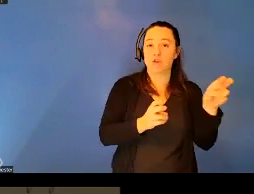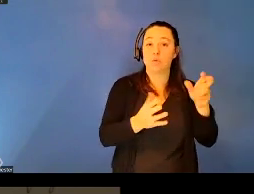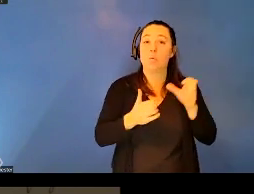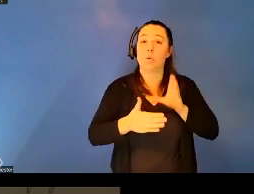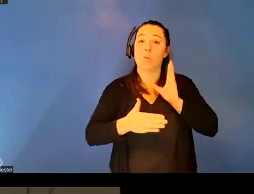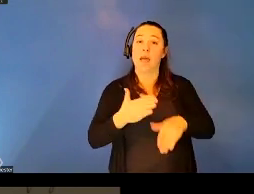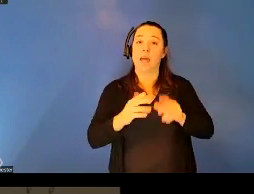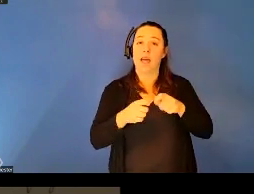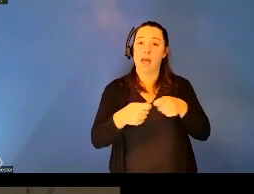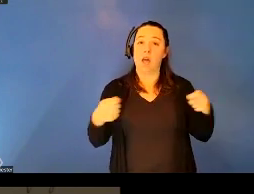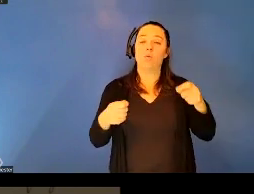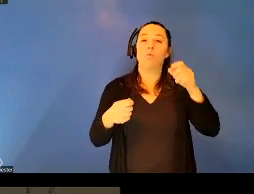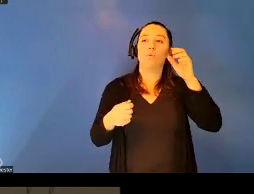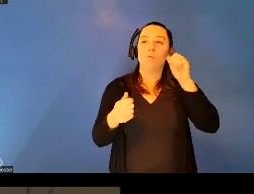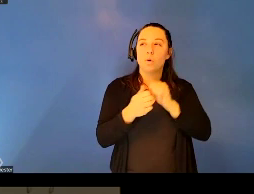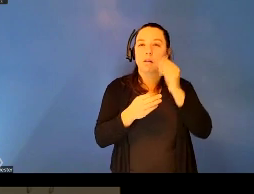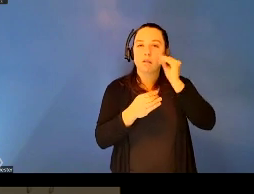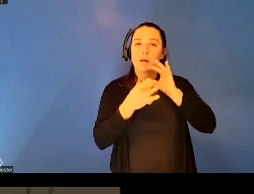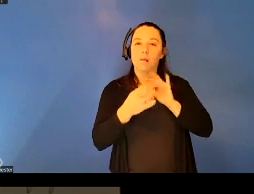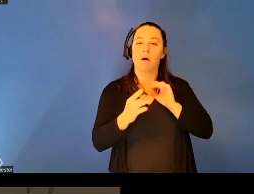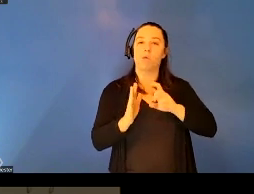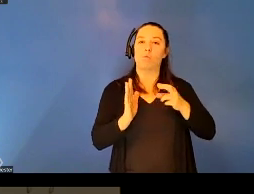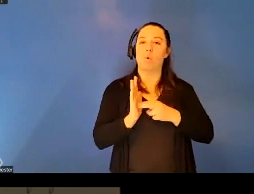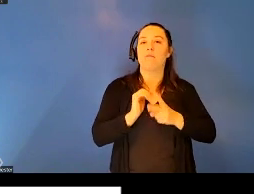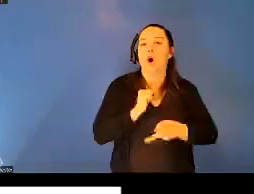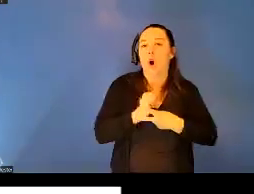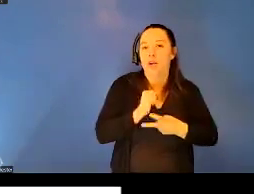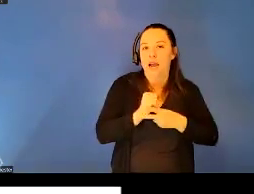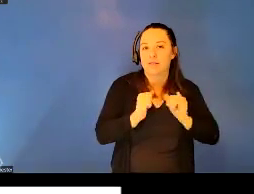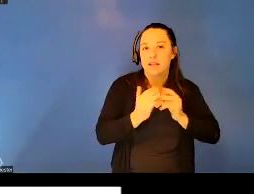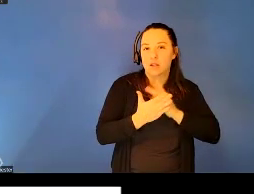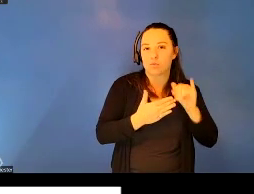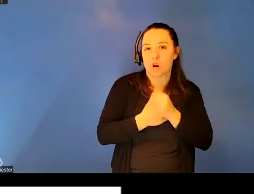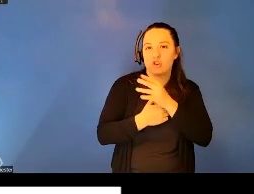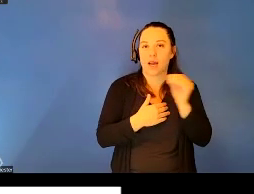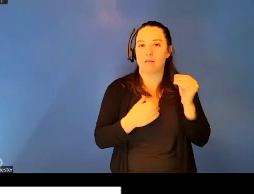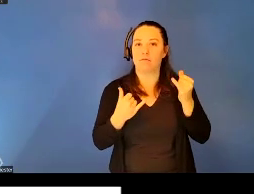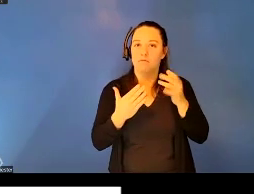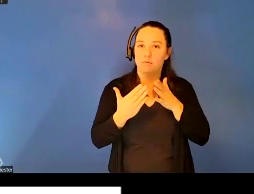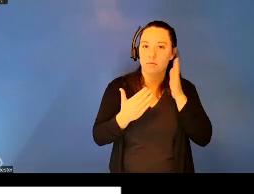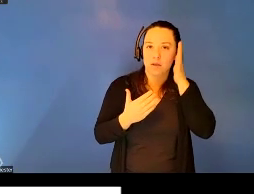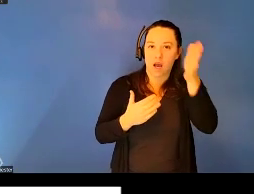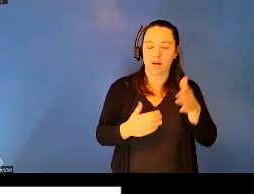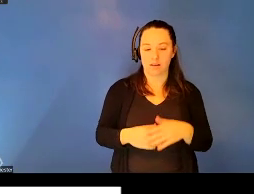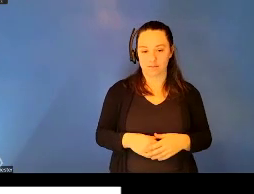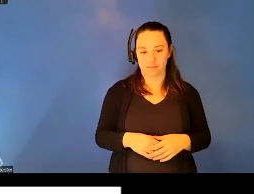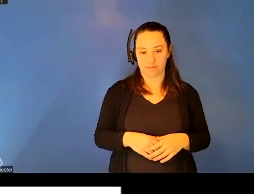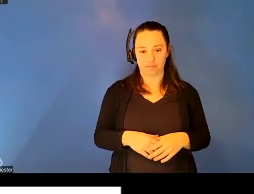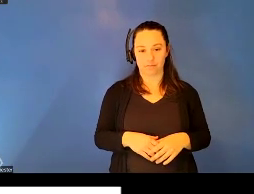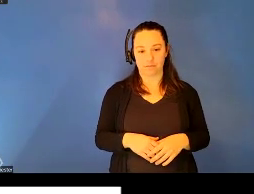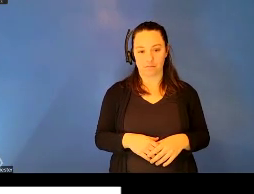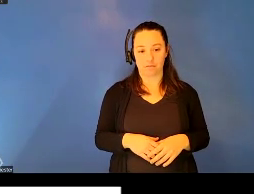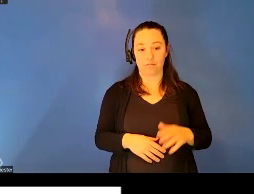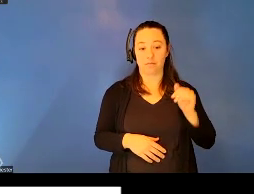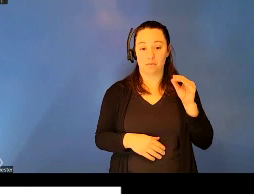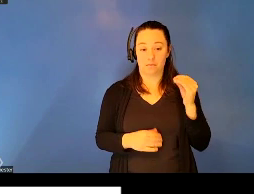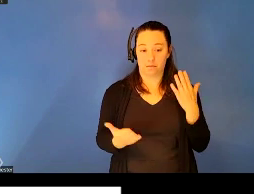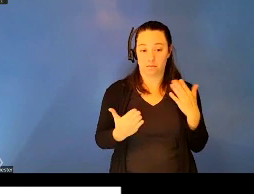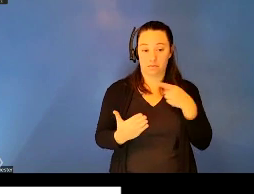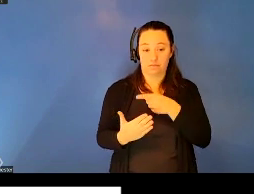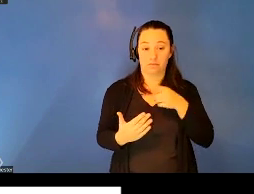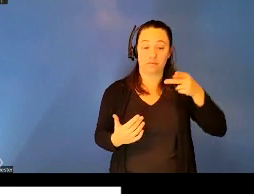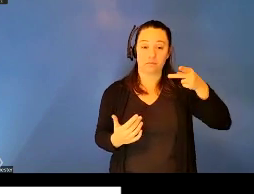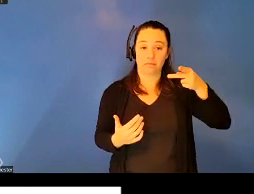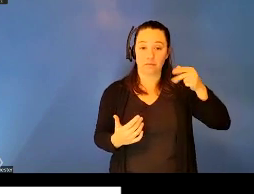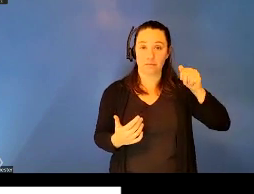about the role of archives in this project and fundamentally beyond. Indeed, perhaps the pandemic of COVID-19, more than